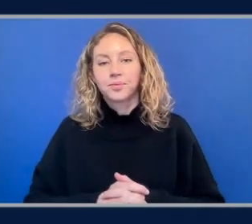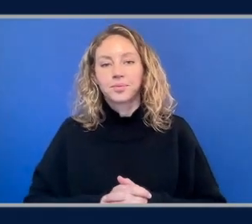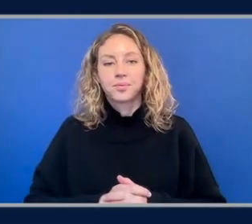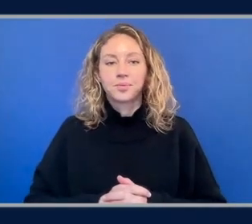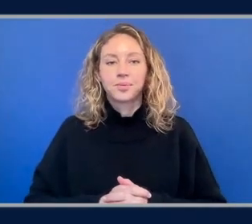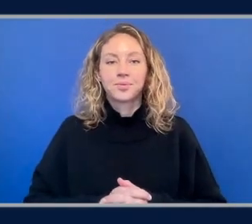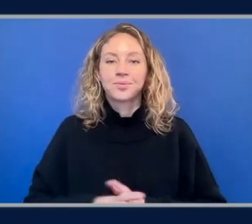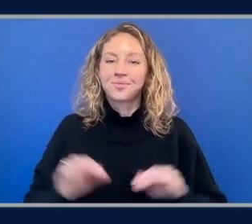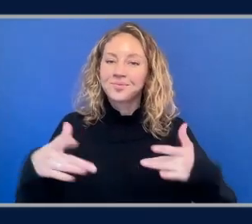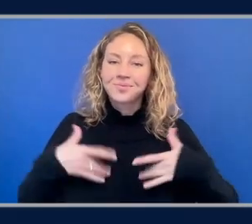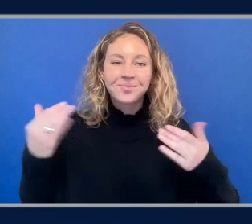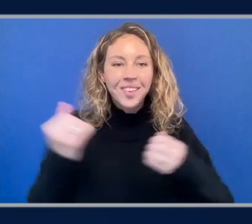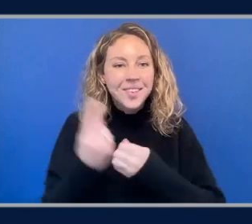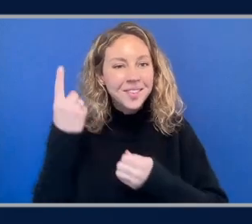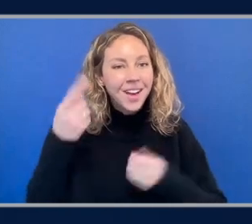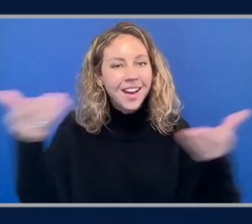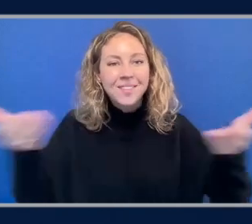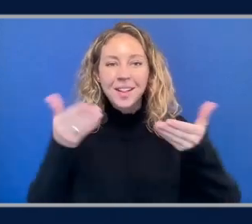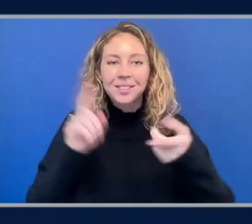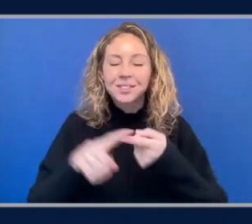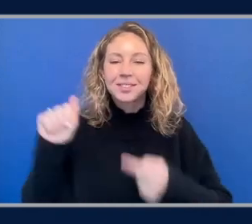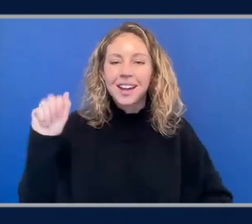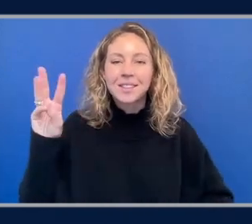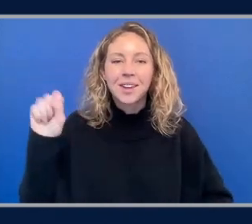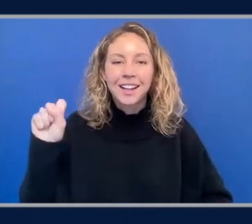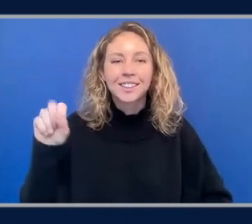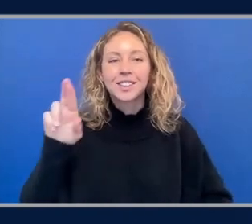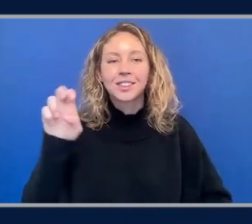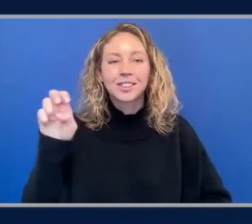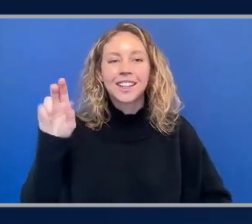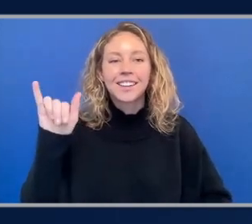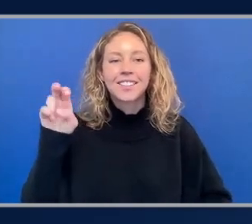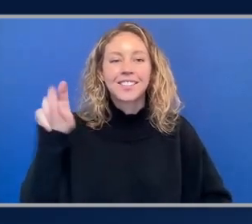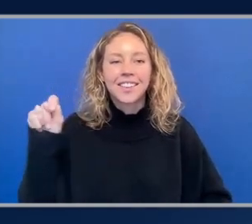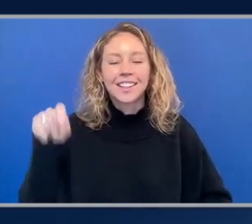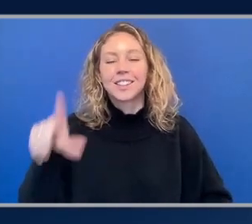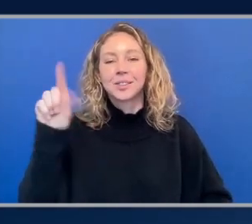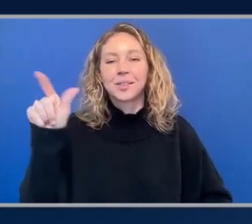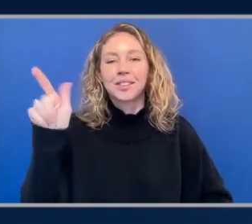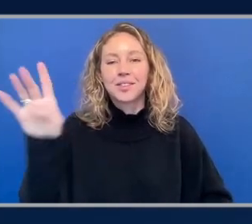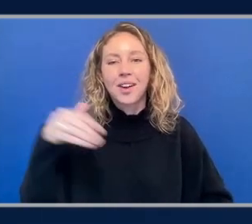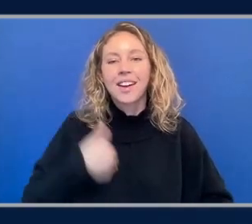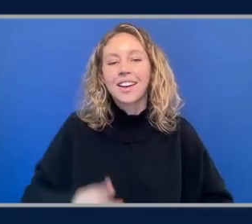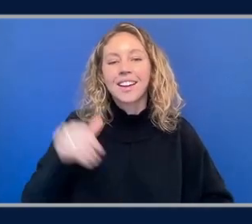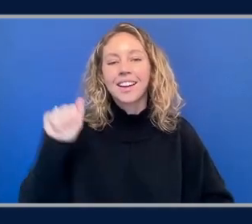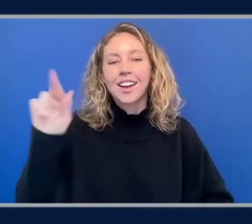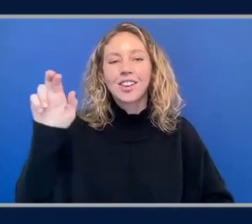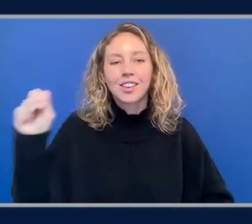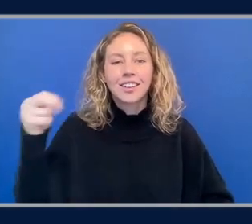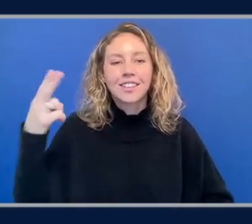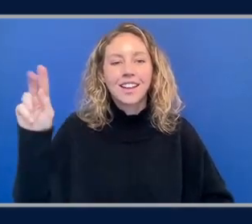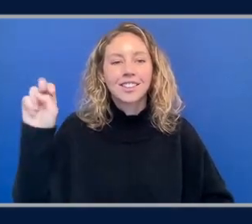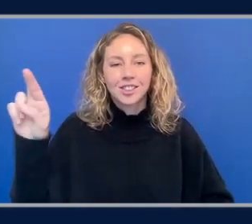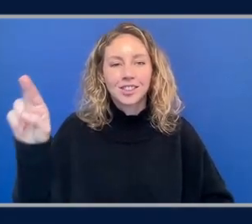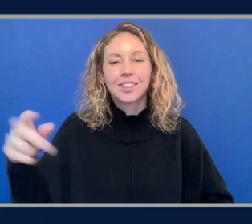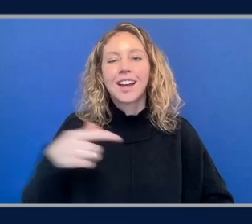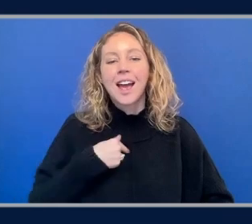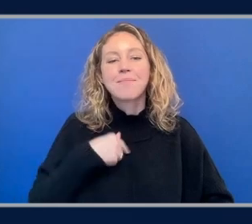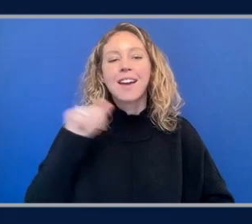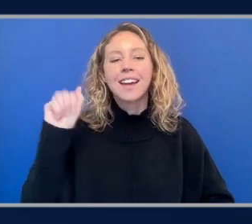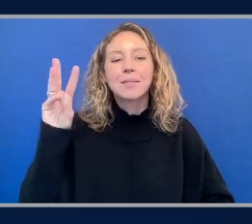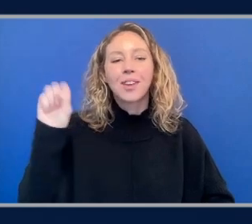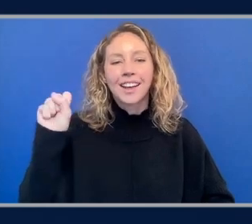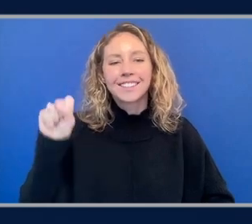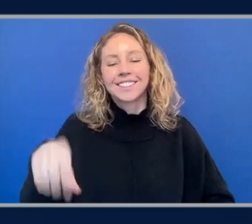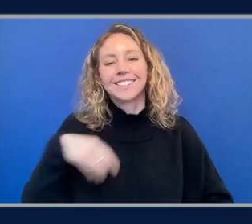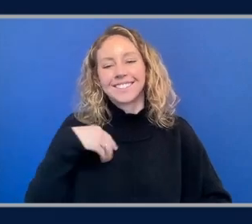What's going on everyone? Welcome to AWS re-event 2024. My name is Aaron Hunter. I'm a principal developer advocate on the AWS training live team